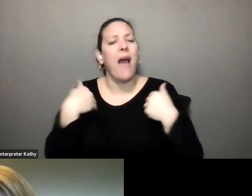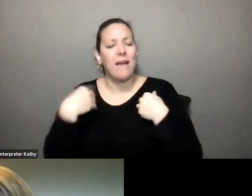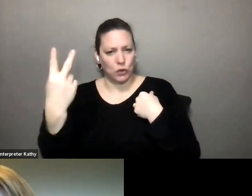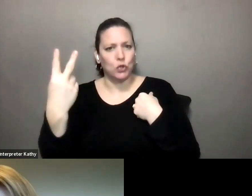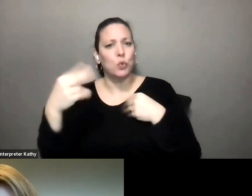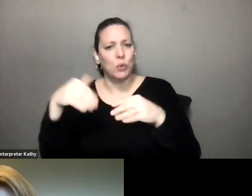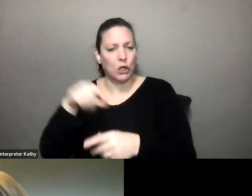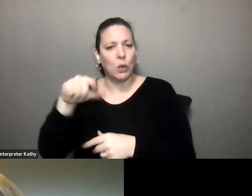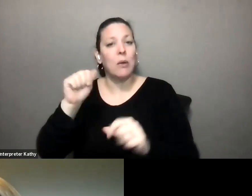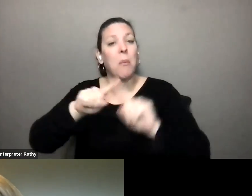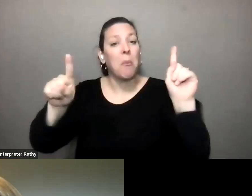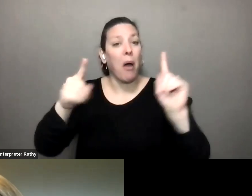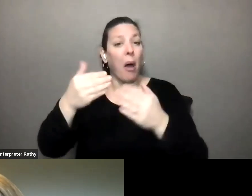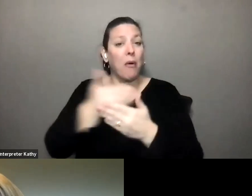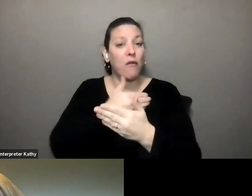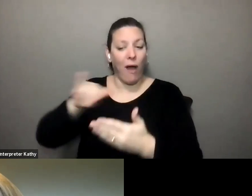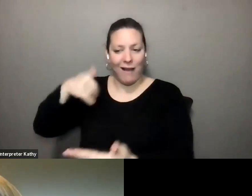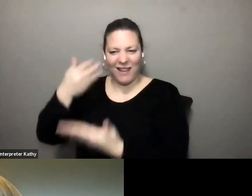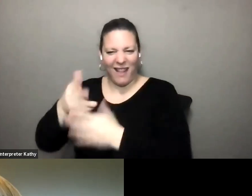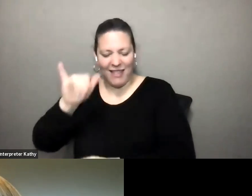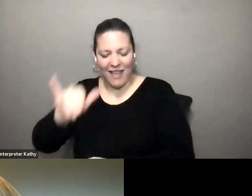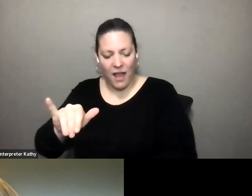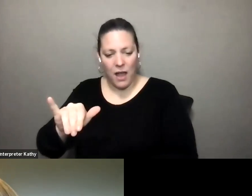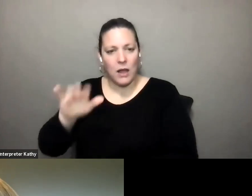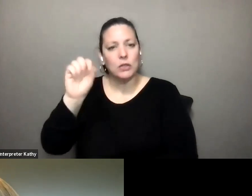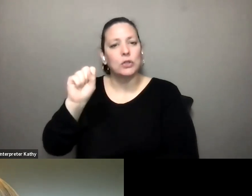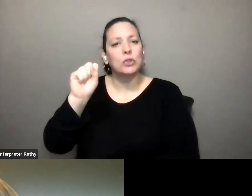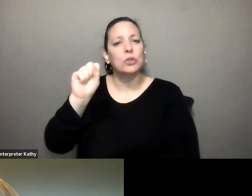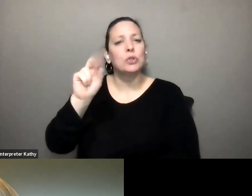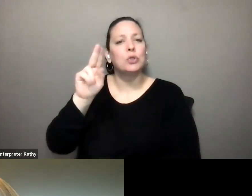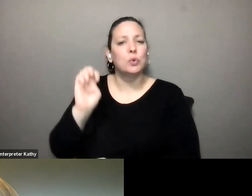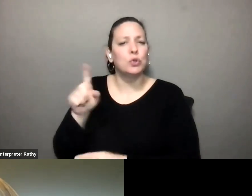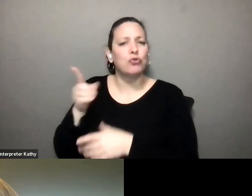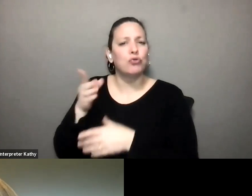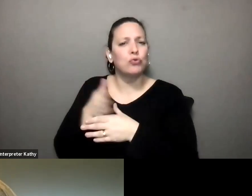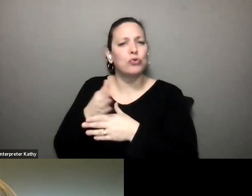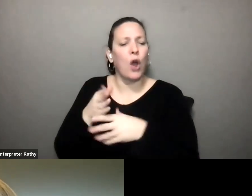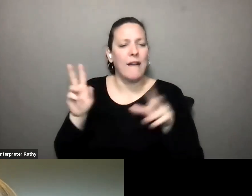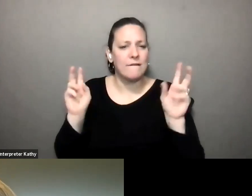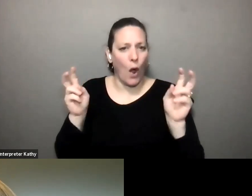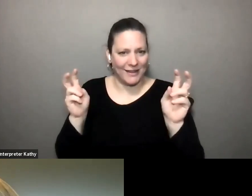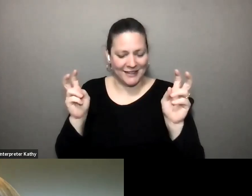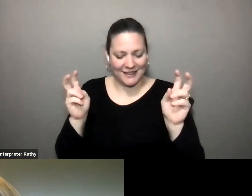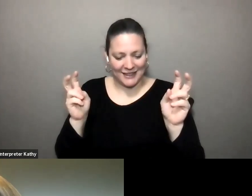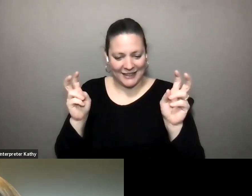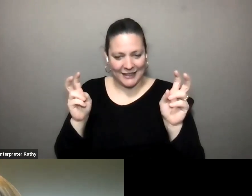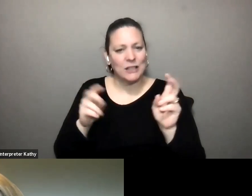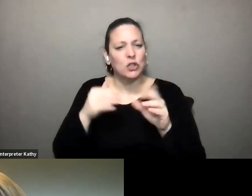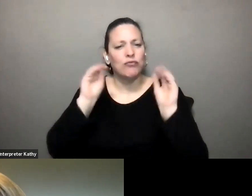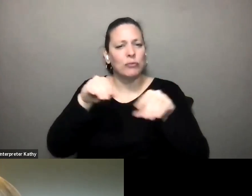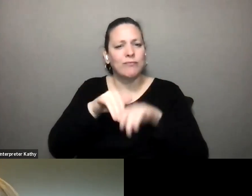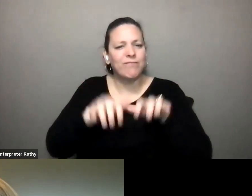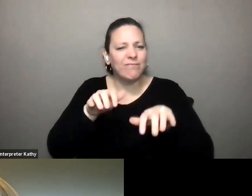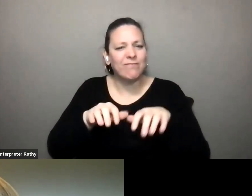questions but before i get to the questions um stu shared a phrase in the chat that